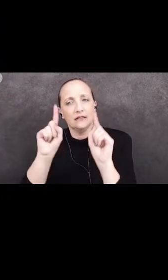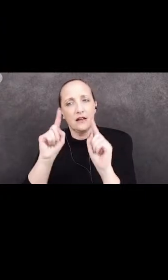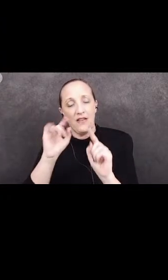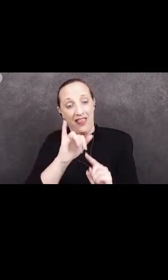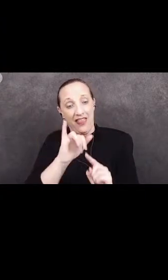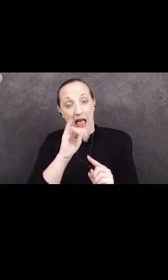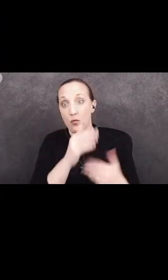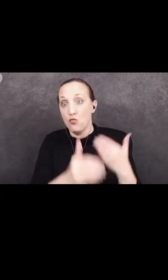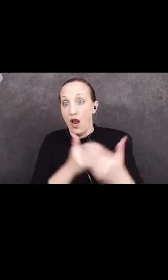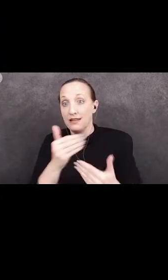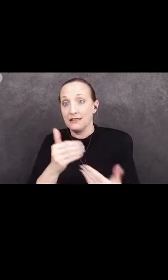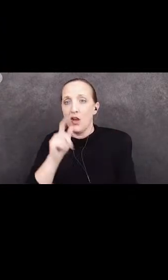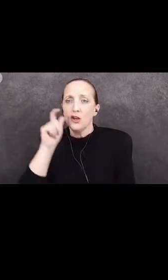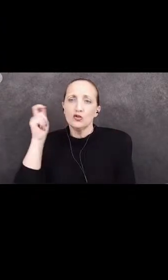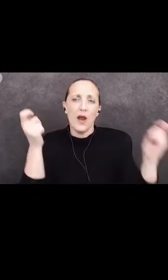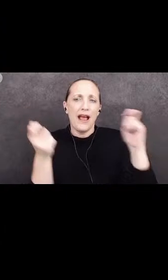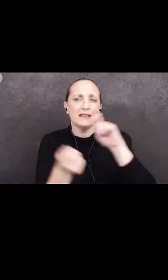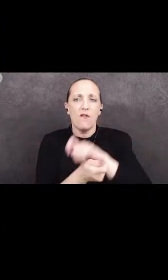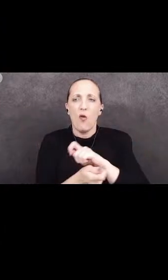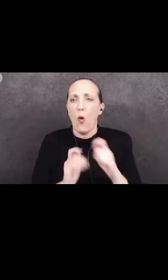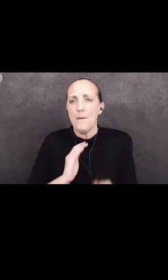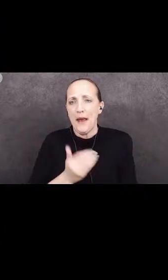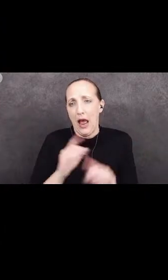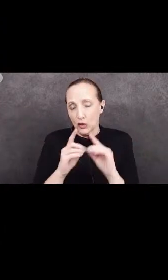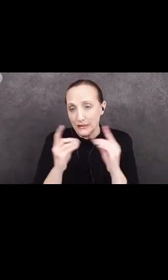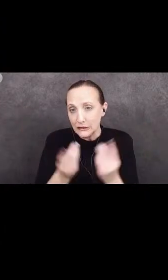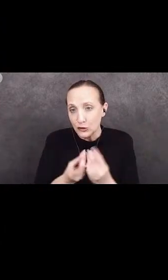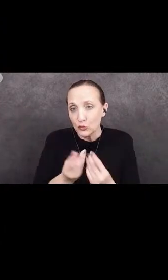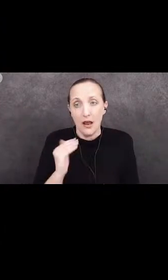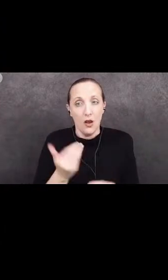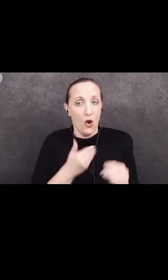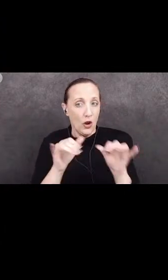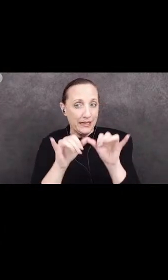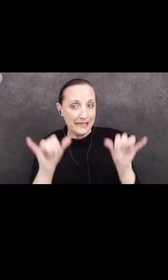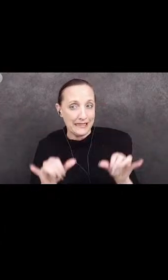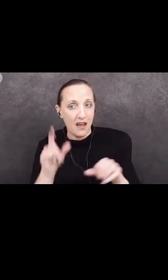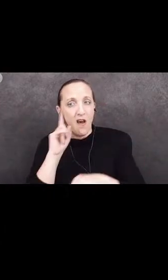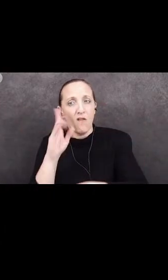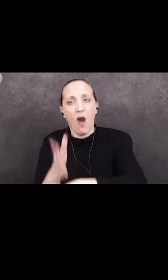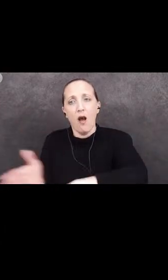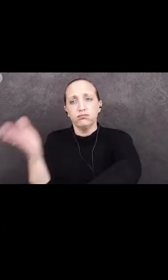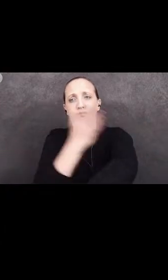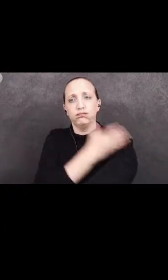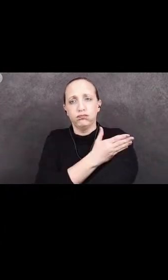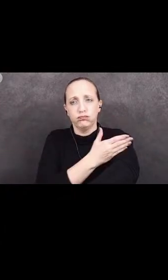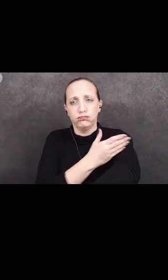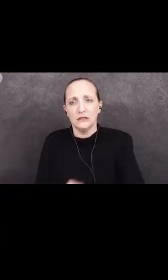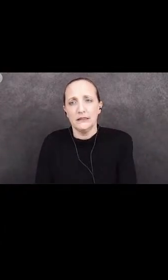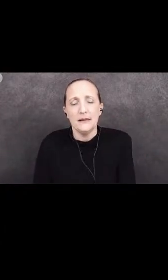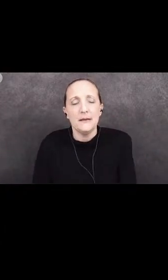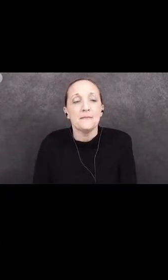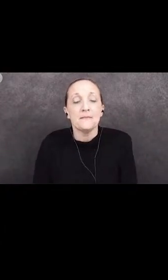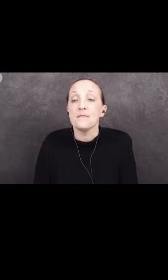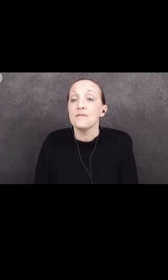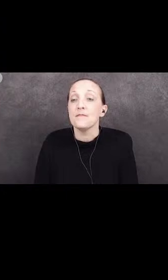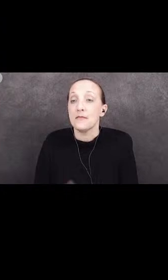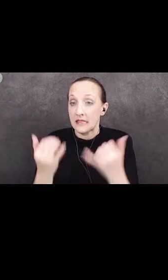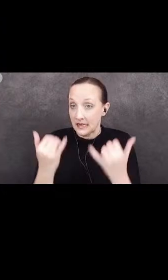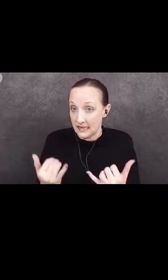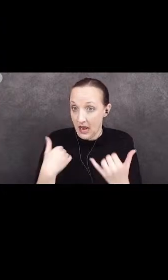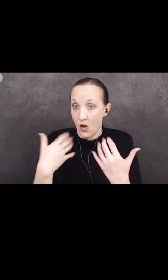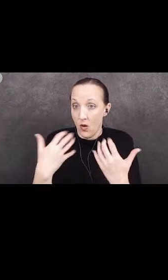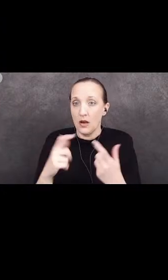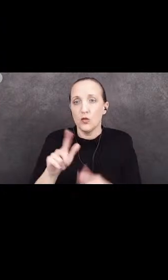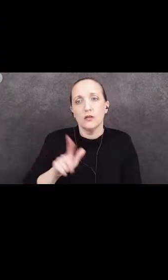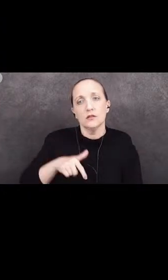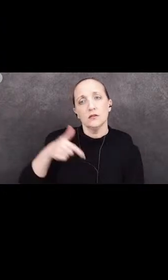about transforming our district, our systems for the better. So, now what I'd like to do is turn it over